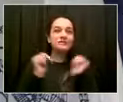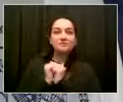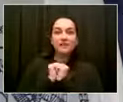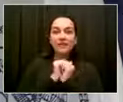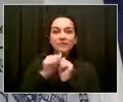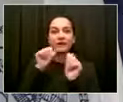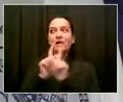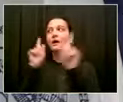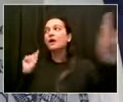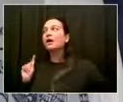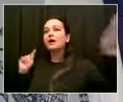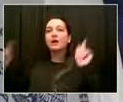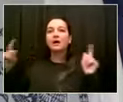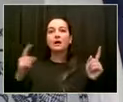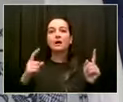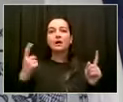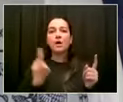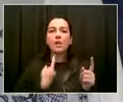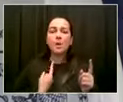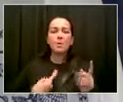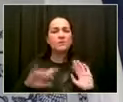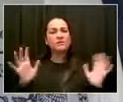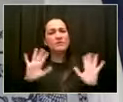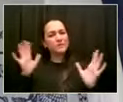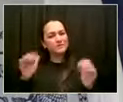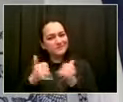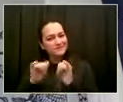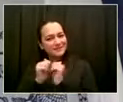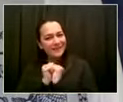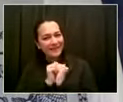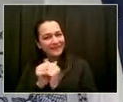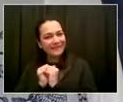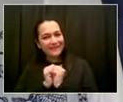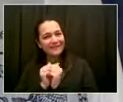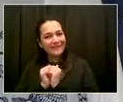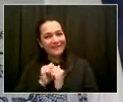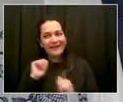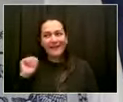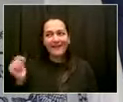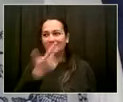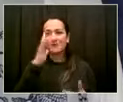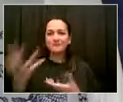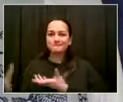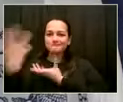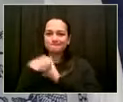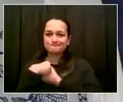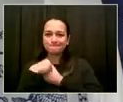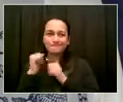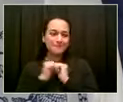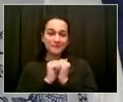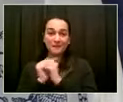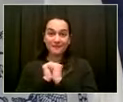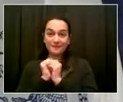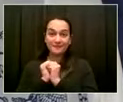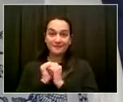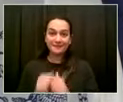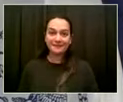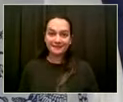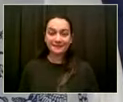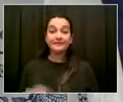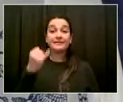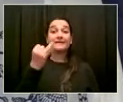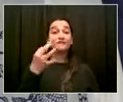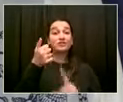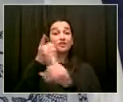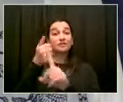going to be a part of the comeback story of New York City. Again, you want to do something right now to make sure it's going to be an amazing summer. Go